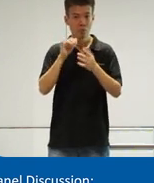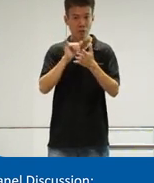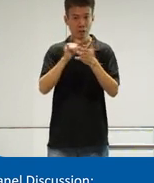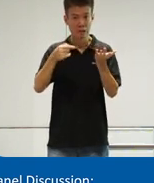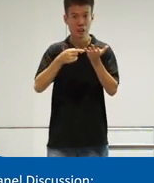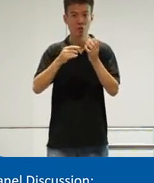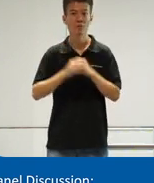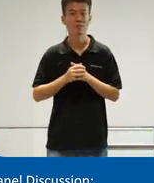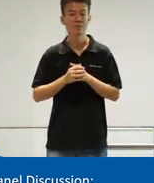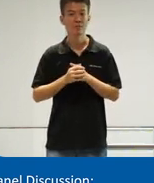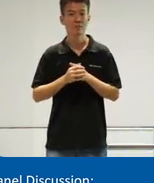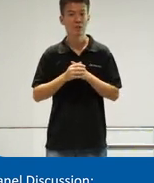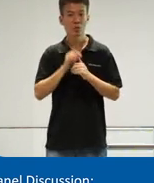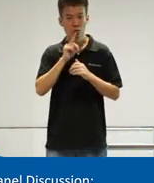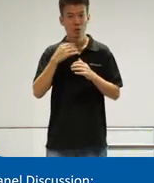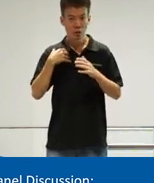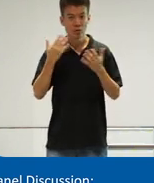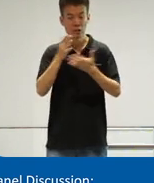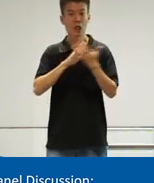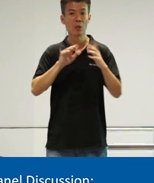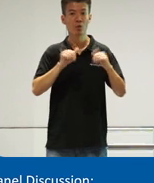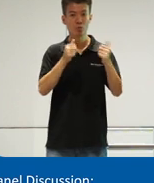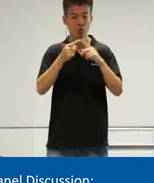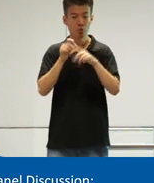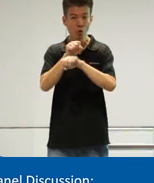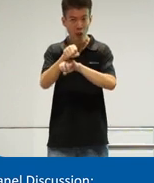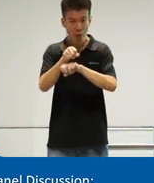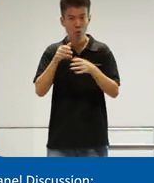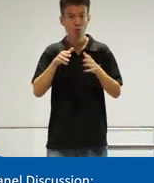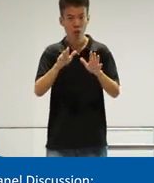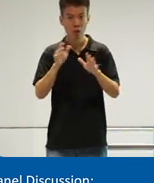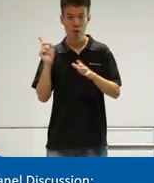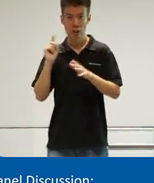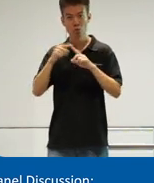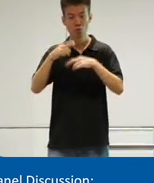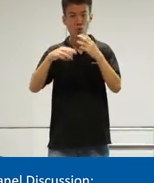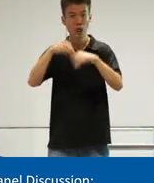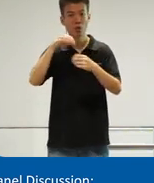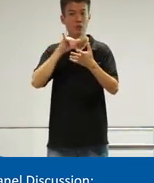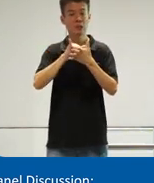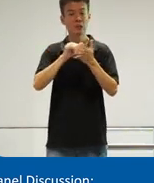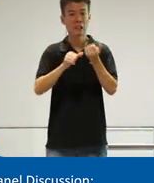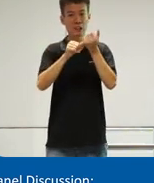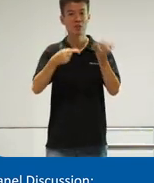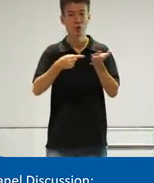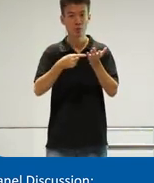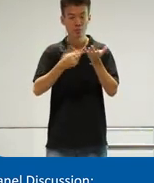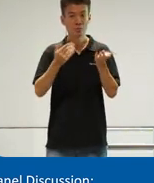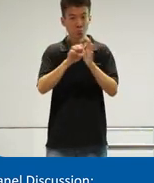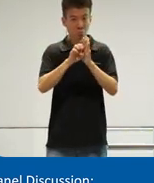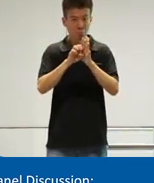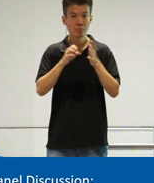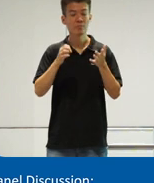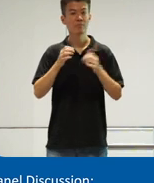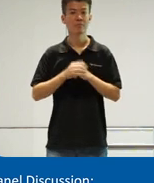technologies. And there really are some challenges to be overcome to allow us to roll out such assistive technology. Examples of